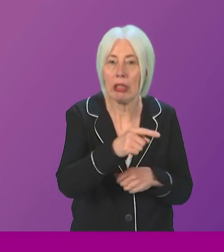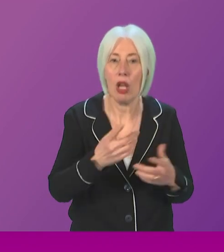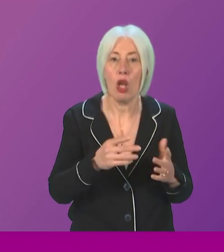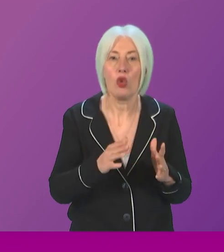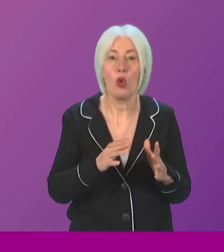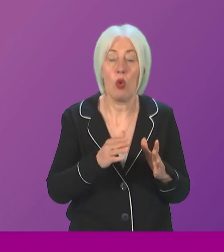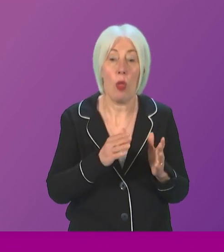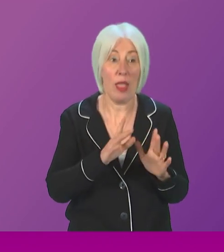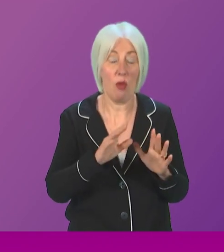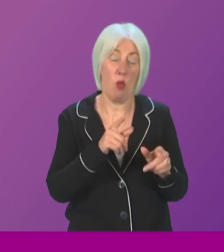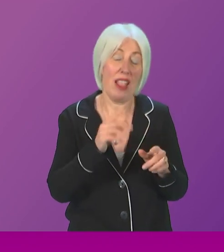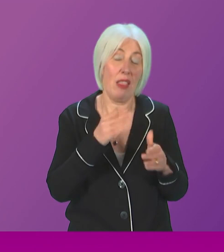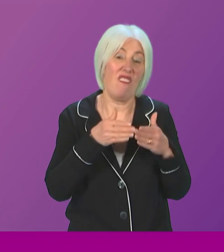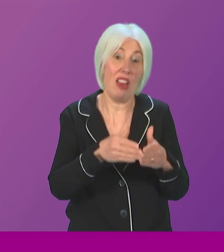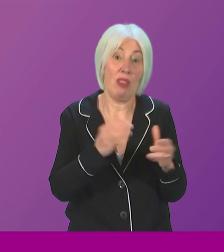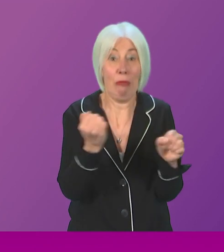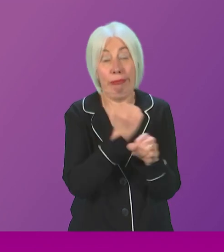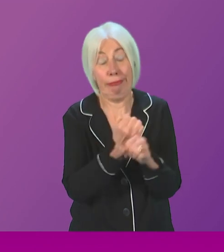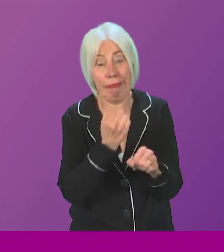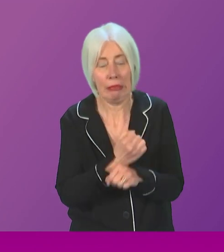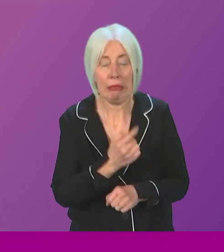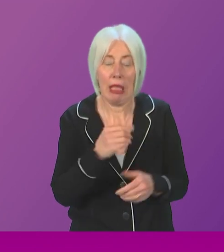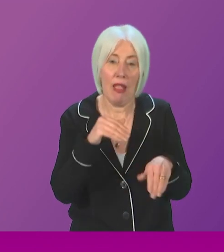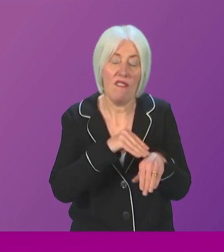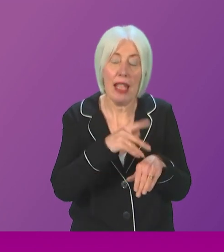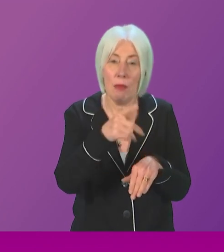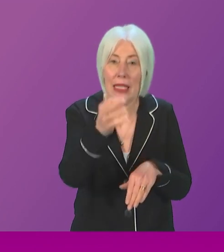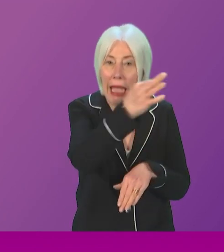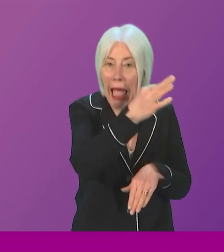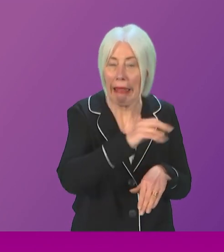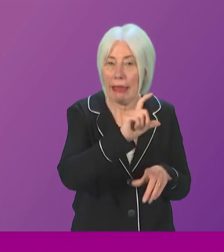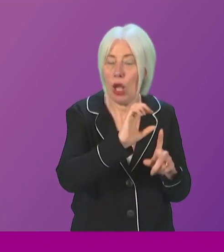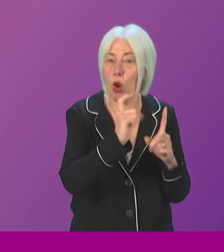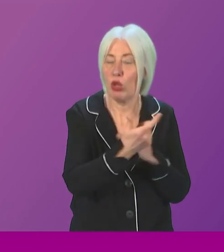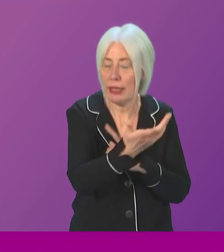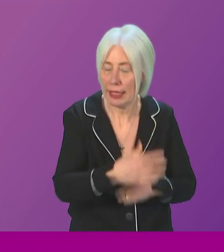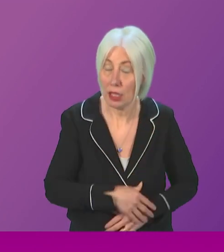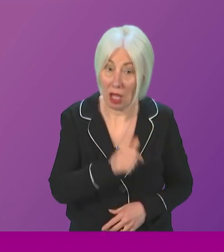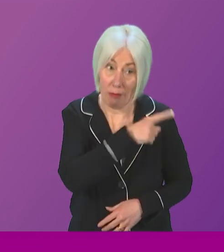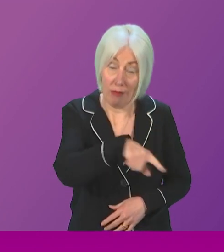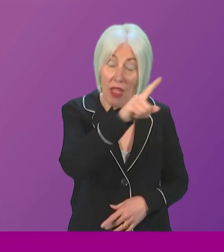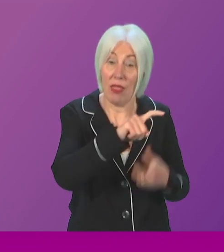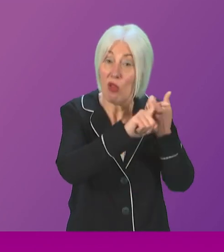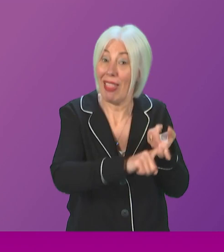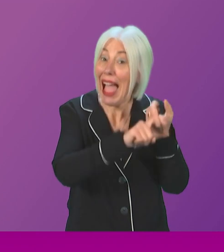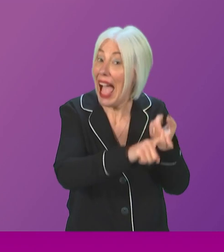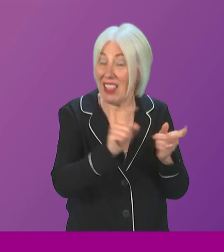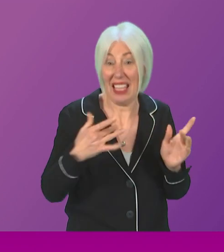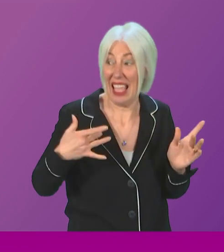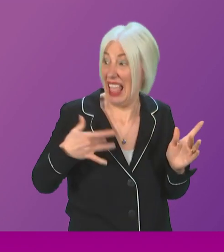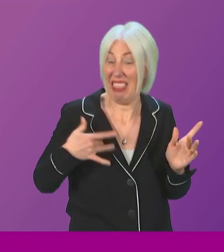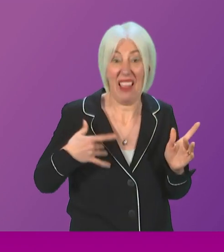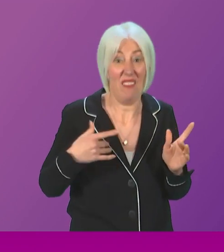overhaul program. And it's regrettably had on our island communities. We know that island communities, of course, rely on these lifeline services,